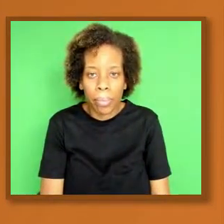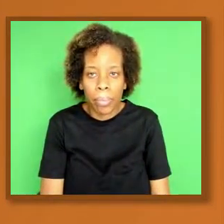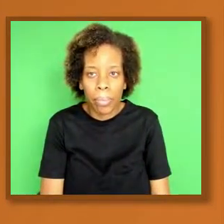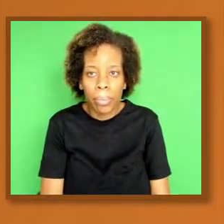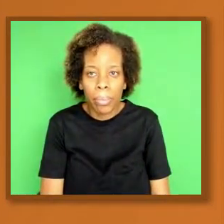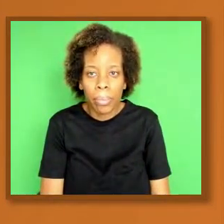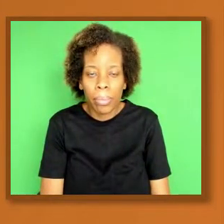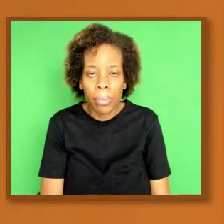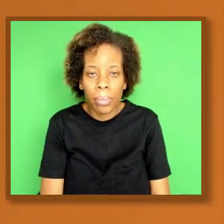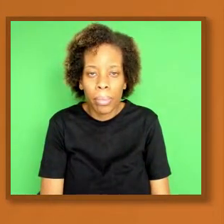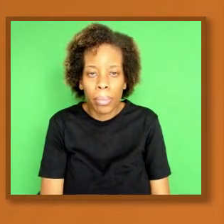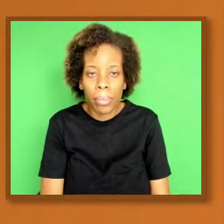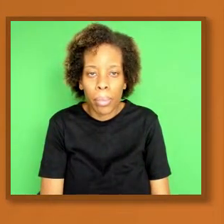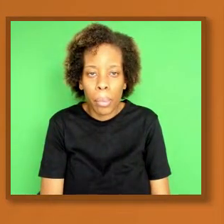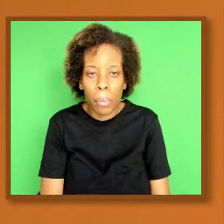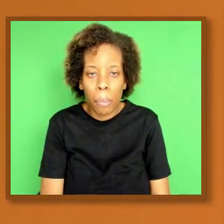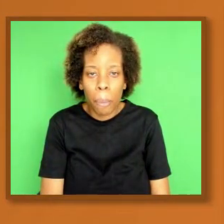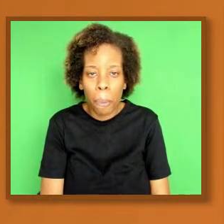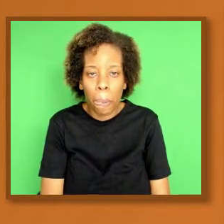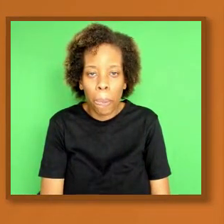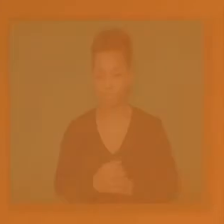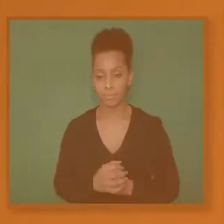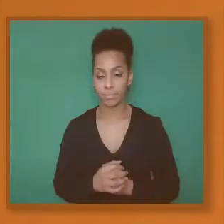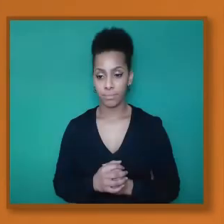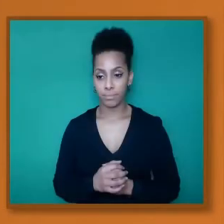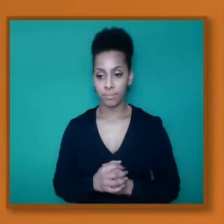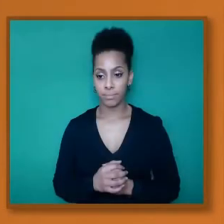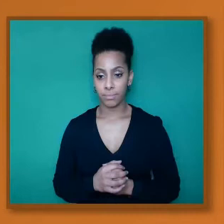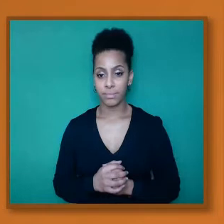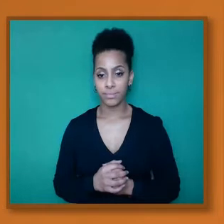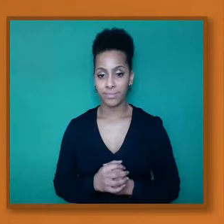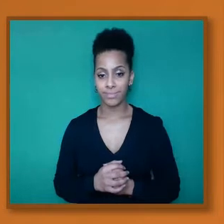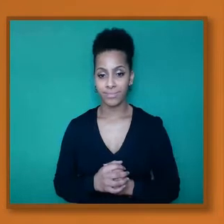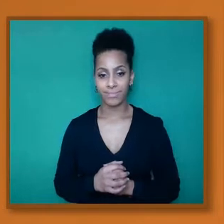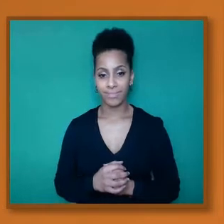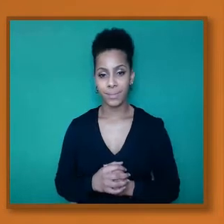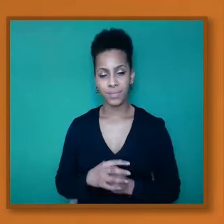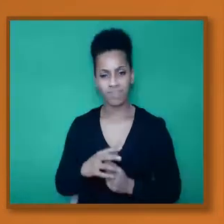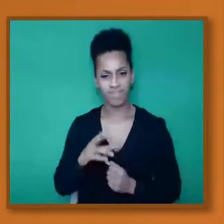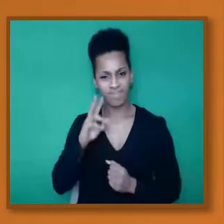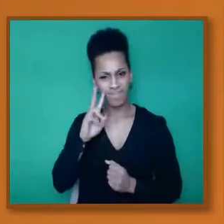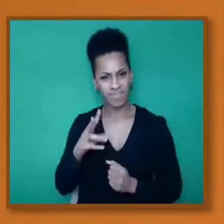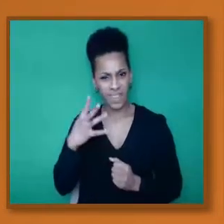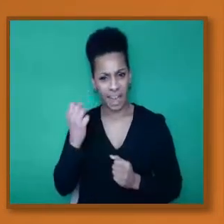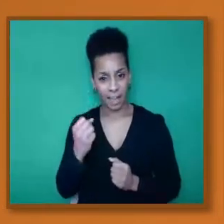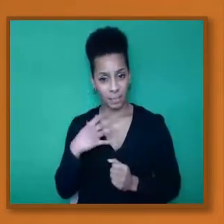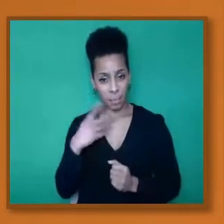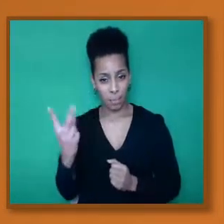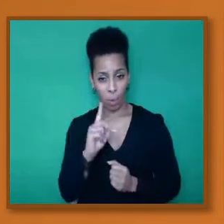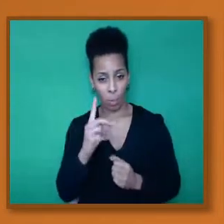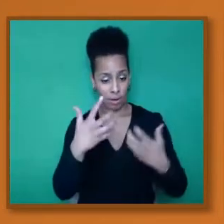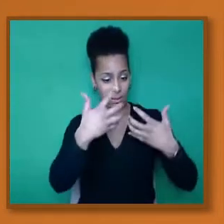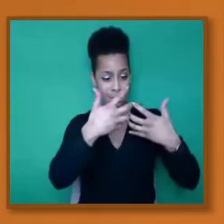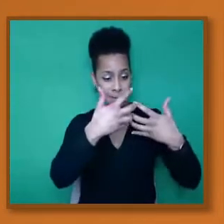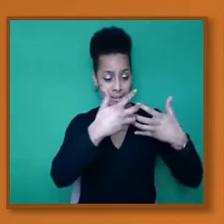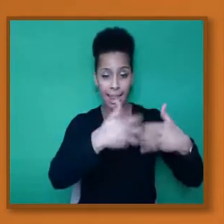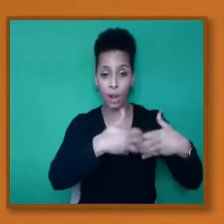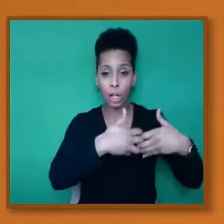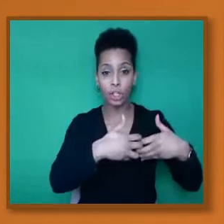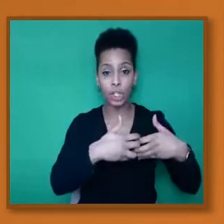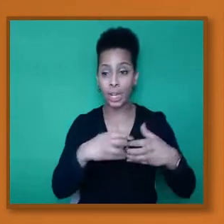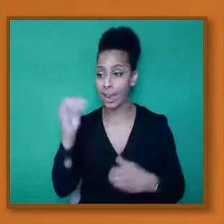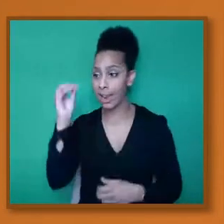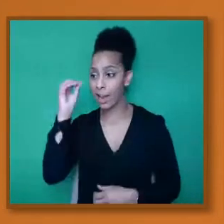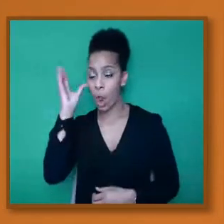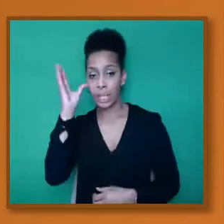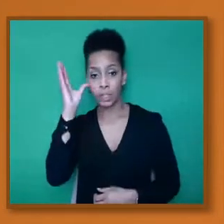What we can see is we've got both technology and knowledge, technology and knowledge, the